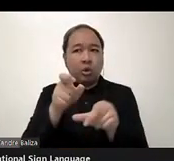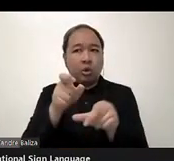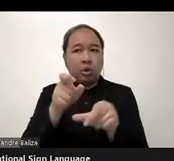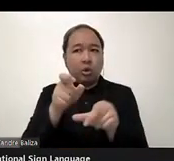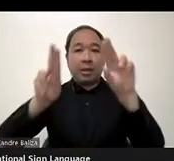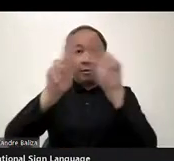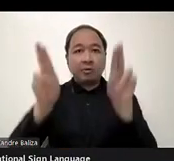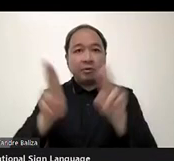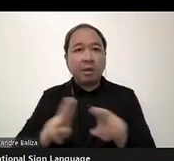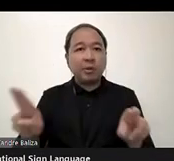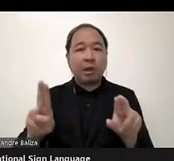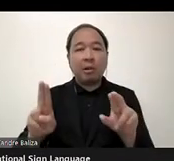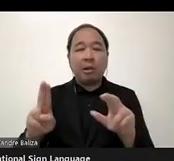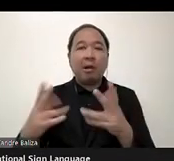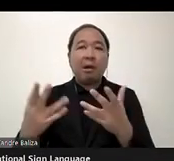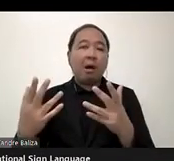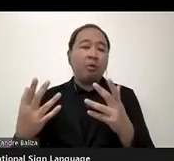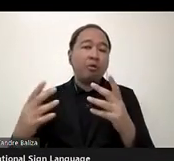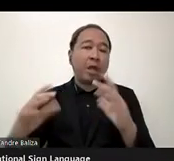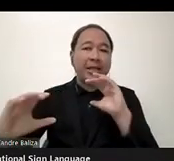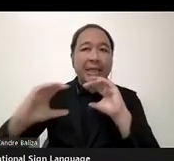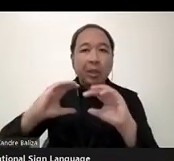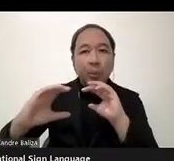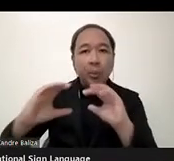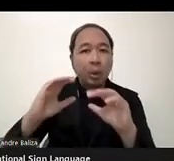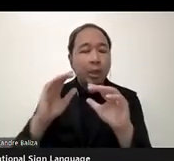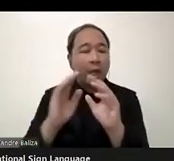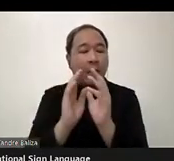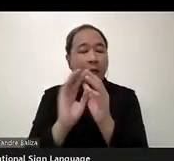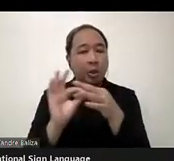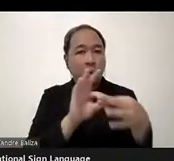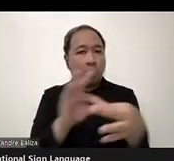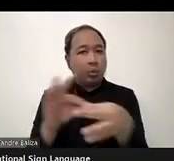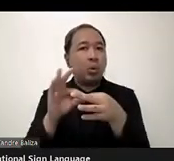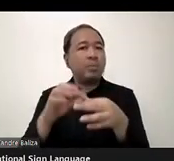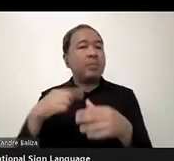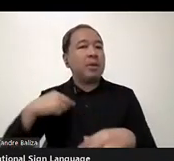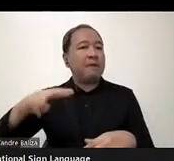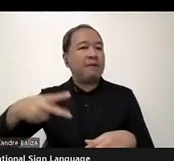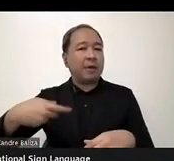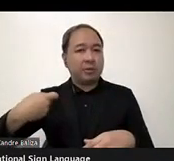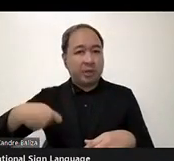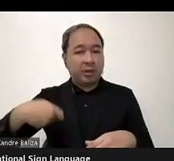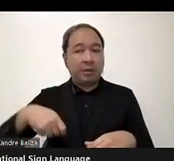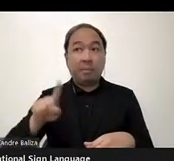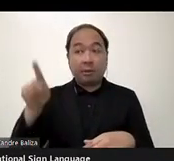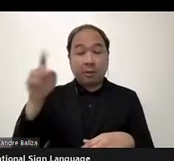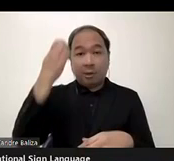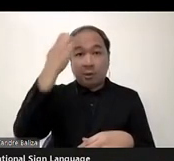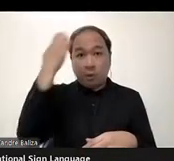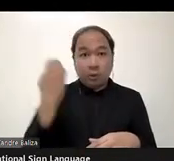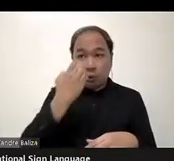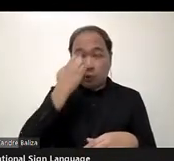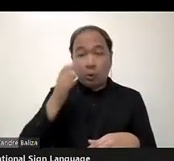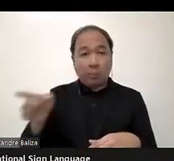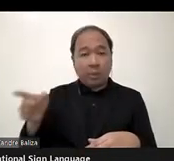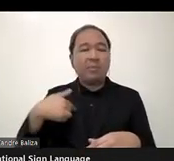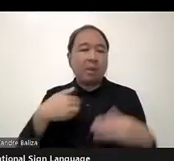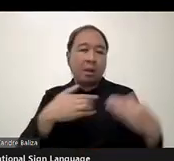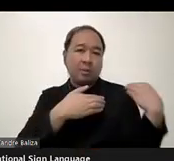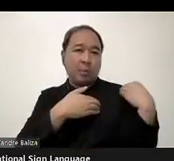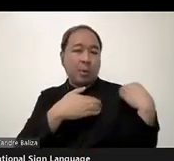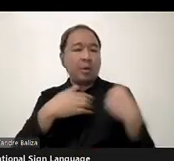as the co-vice chair. But also in Europe, I wear a hat of the president of the European